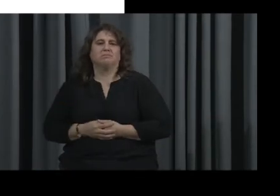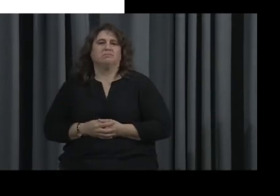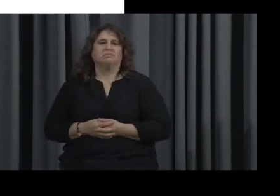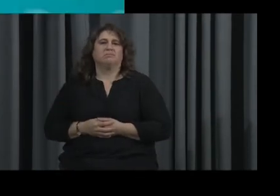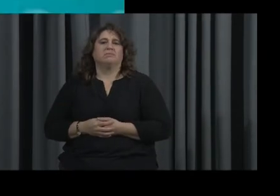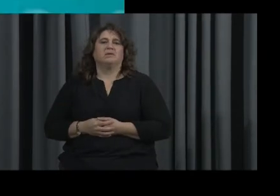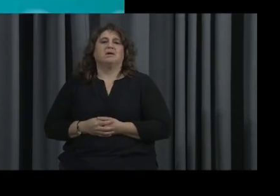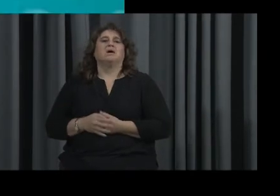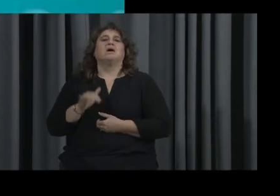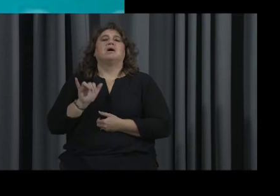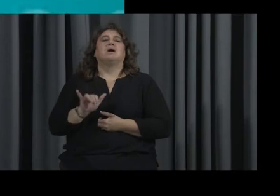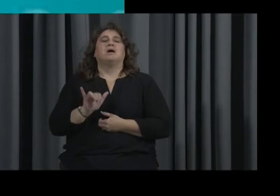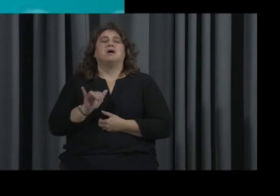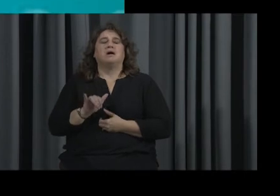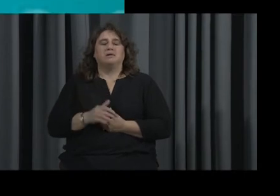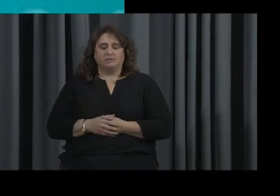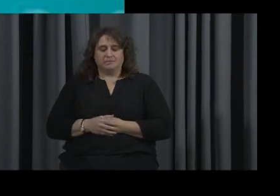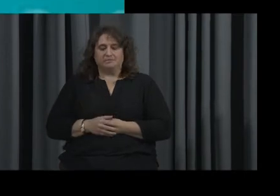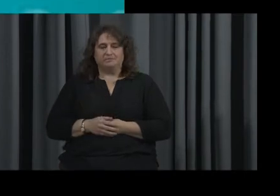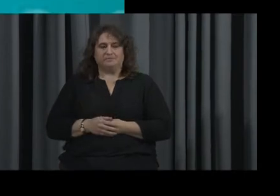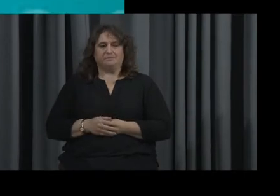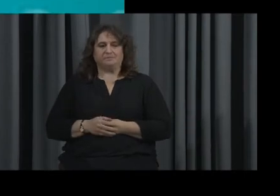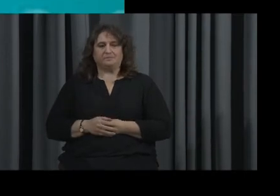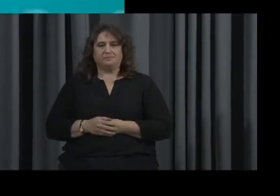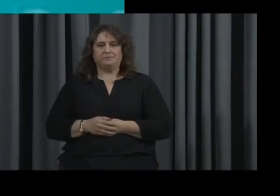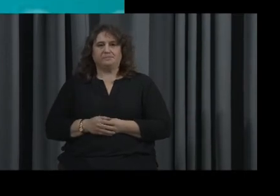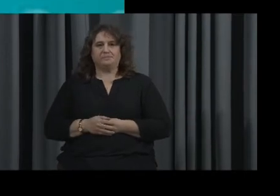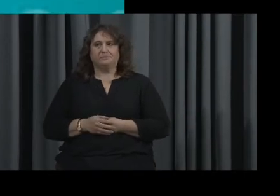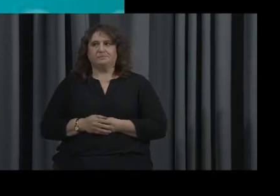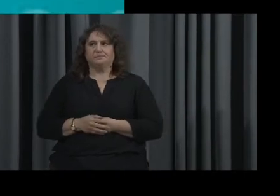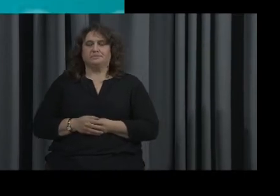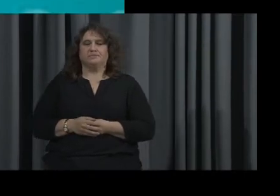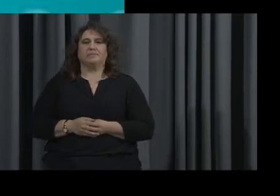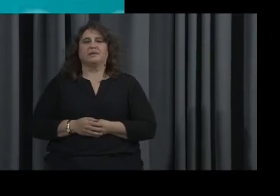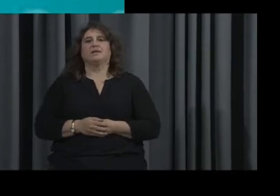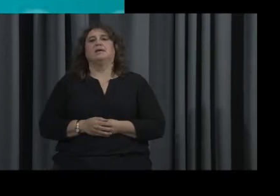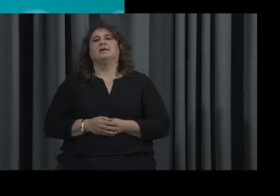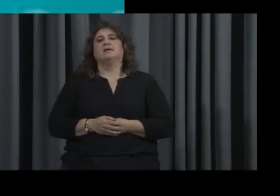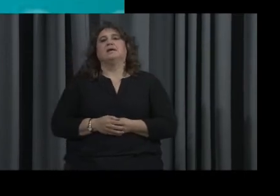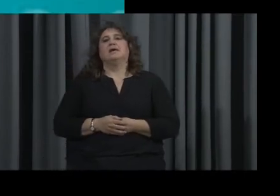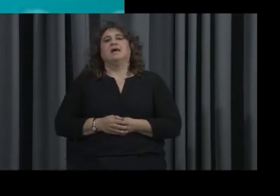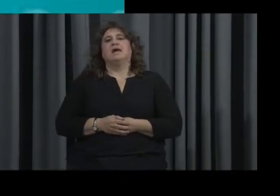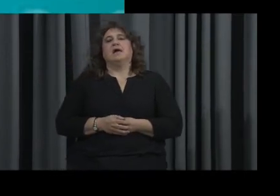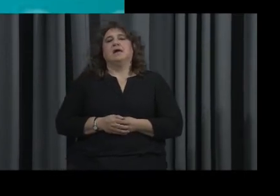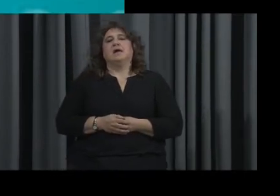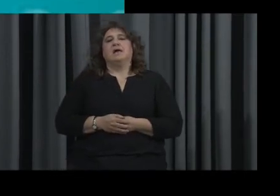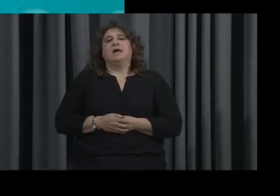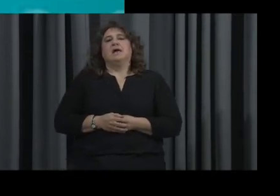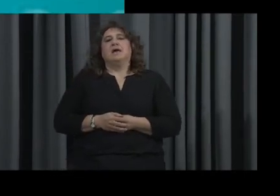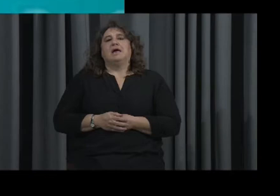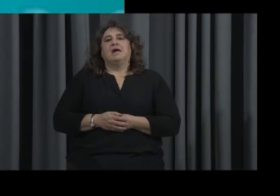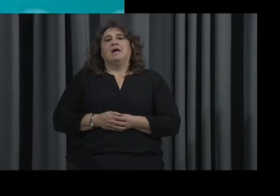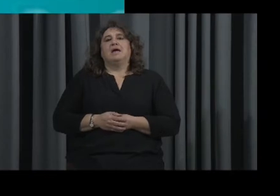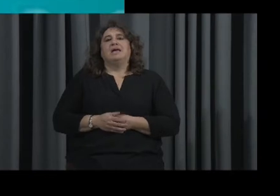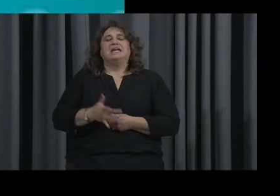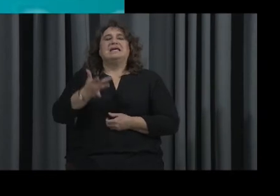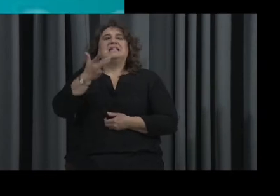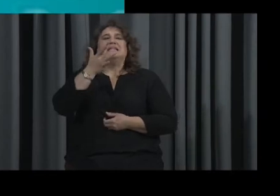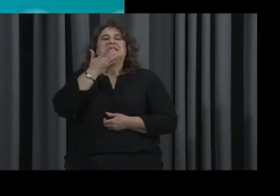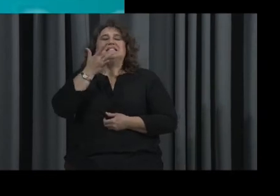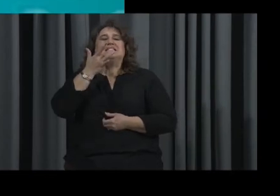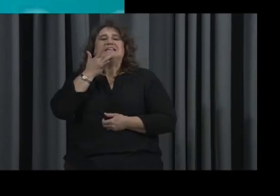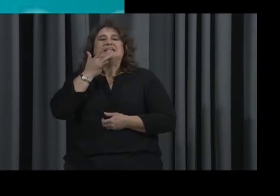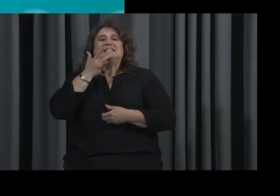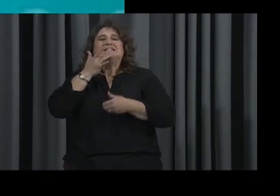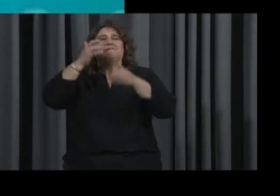All right. The next question here is, how's this? The effects of aging diminishes our sense of taste for this